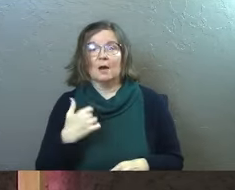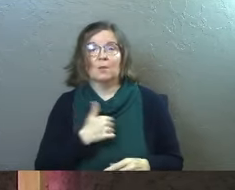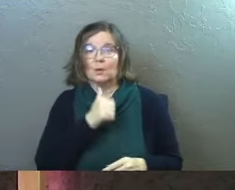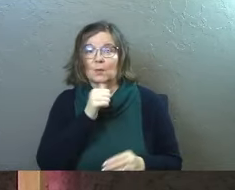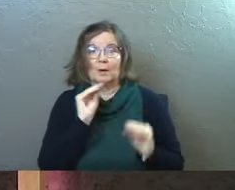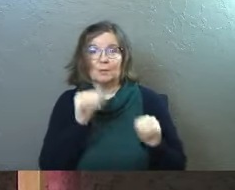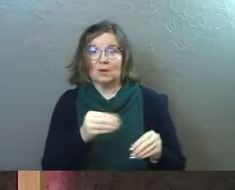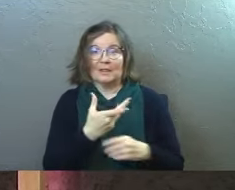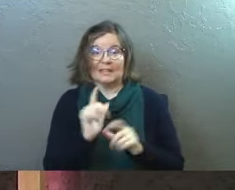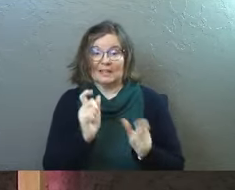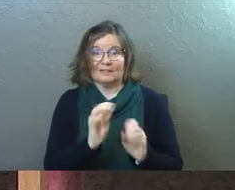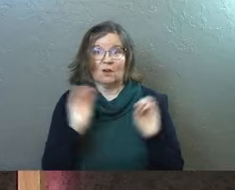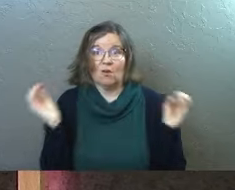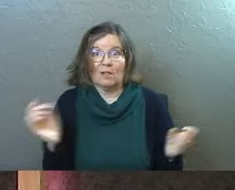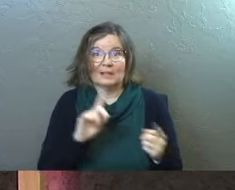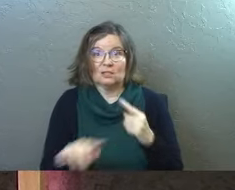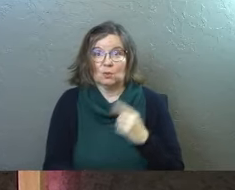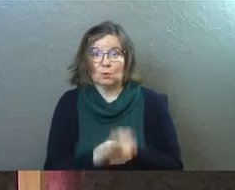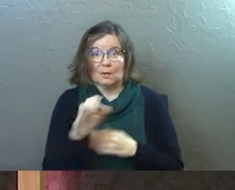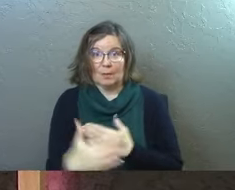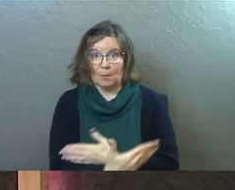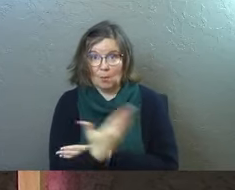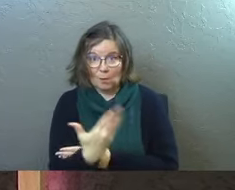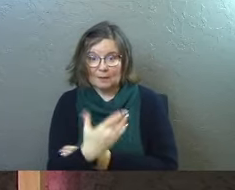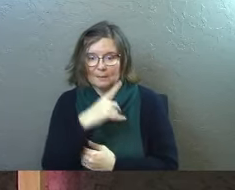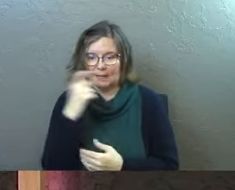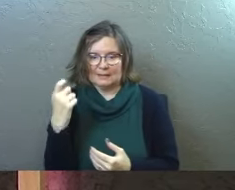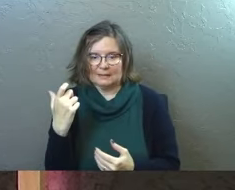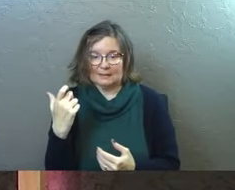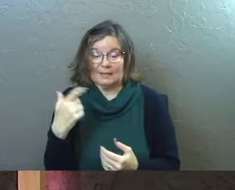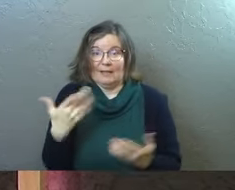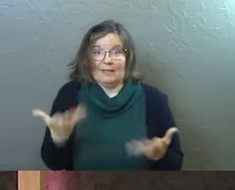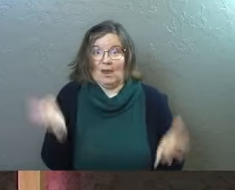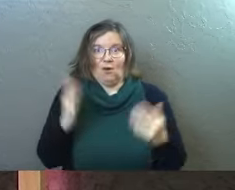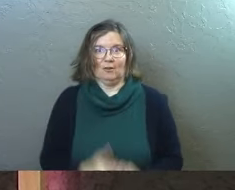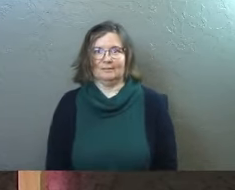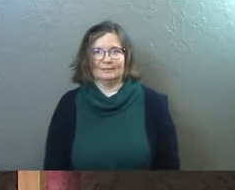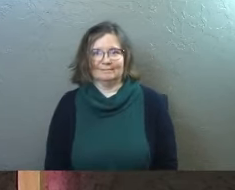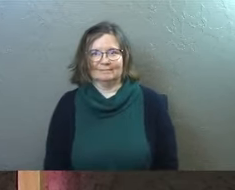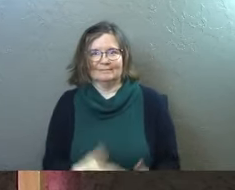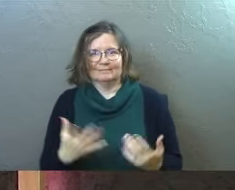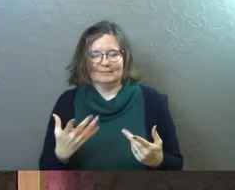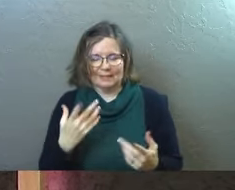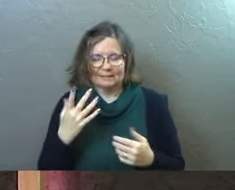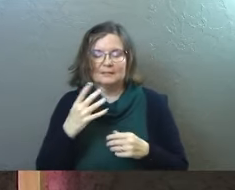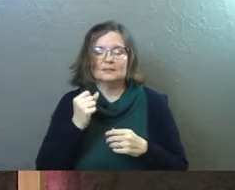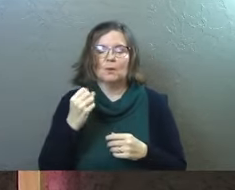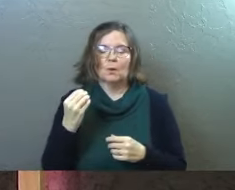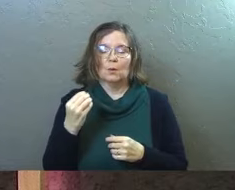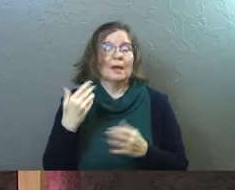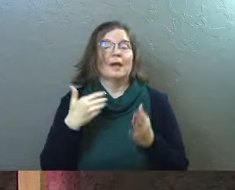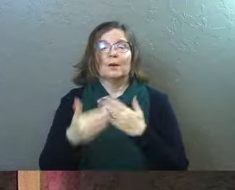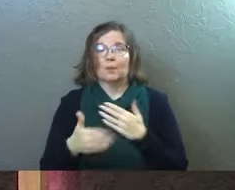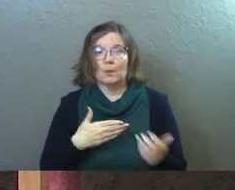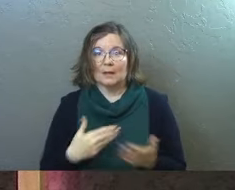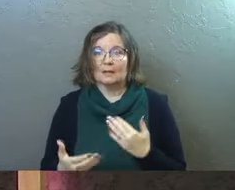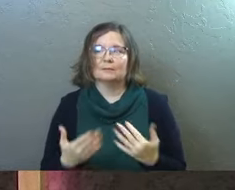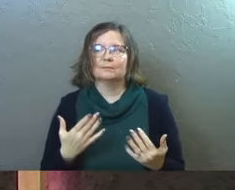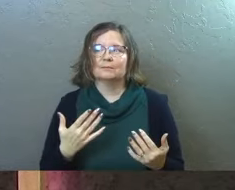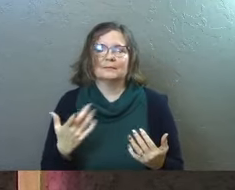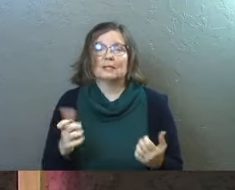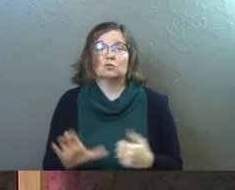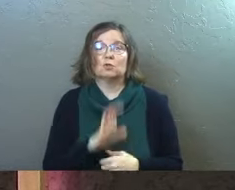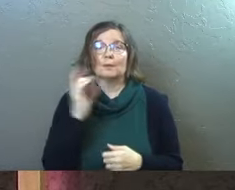we wouldn't put the gifts out at all until Christmas morning because there, you know, kind of a deal. And anyway, so it